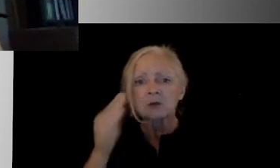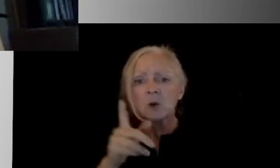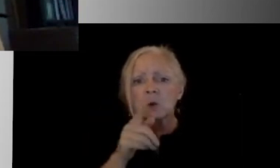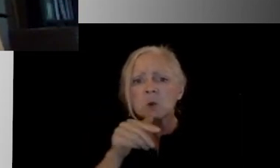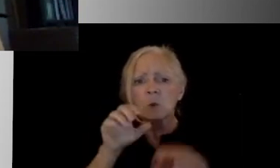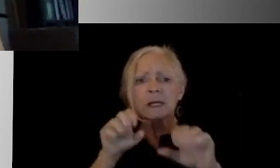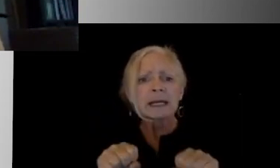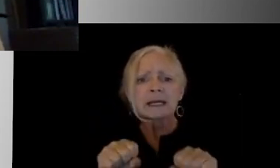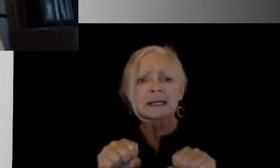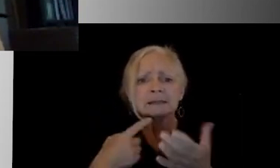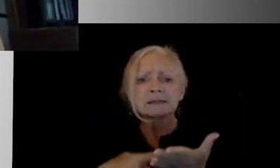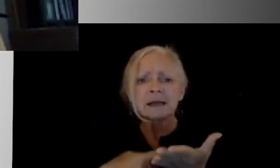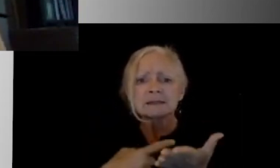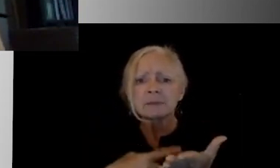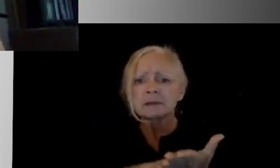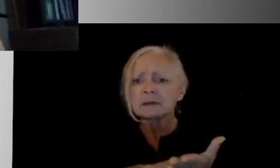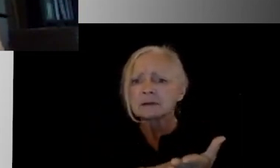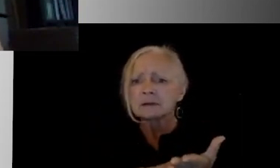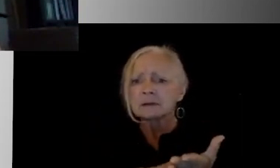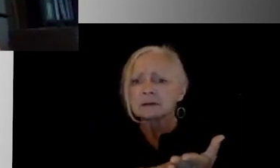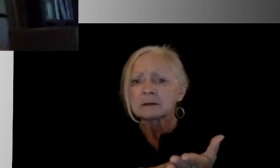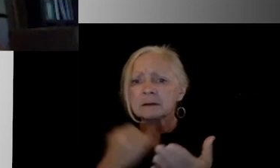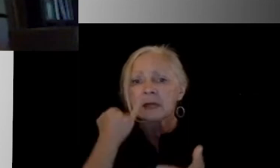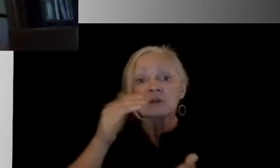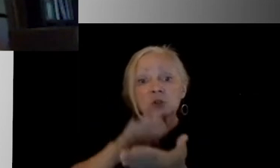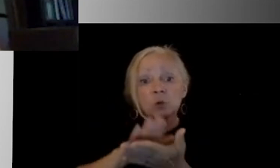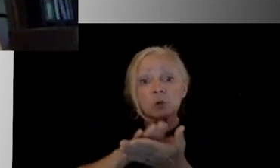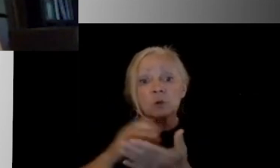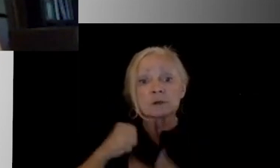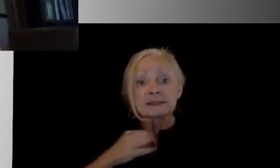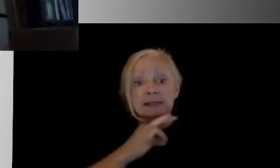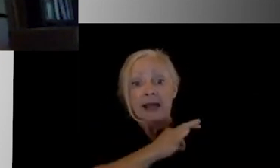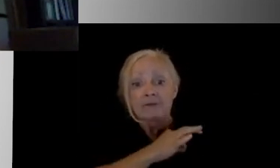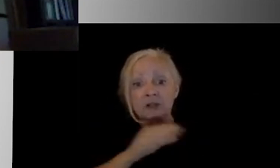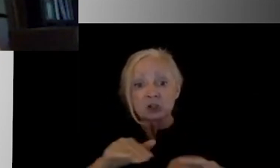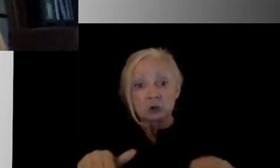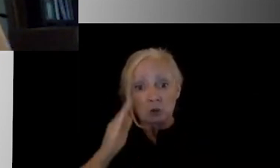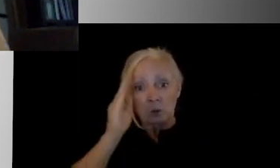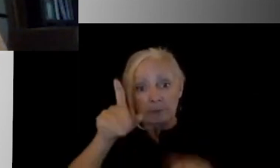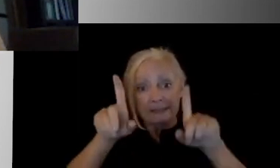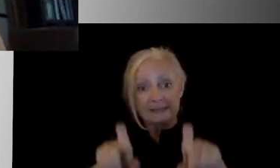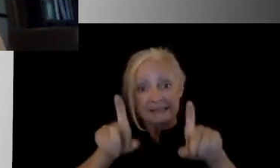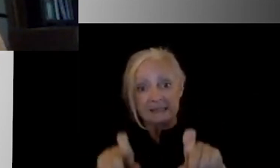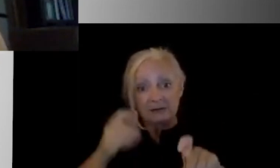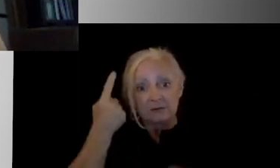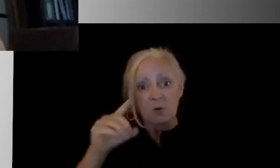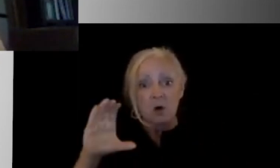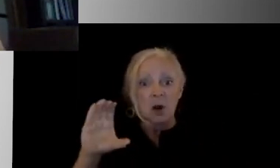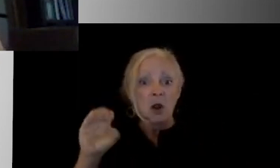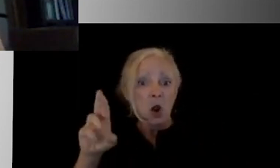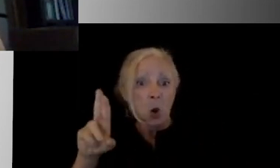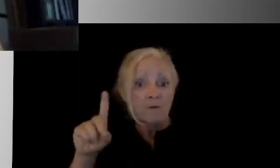but it's regarding whether school staff and children will be tested for COVID prior to school starting